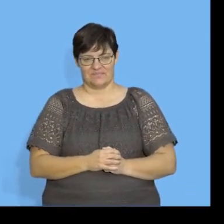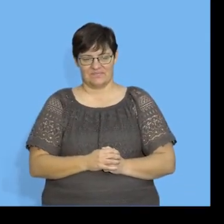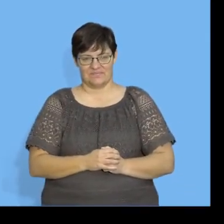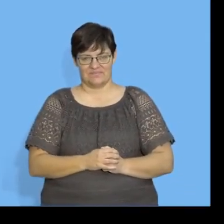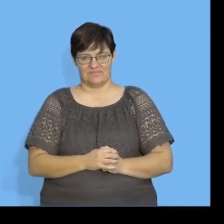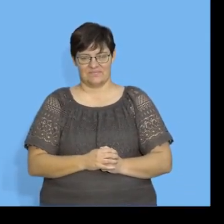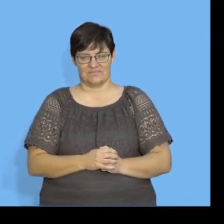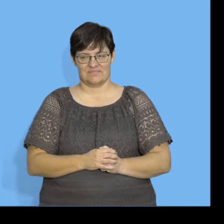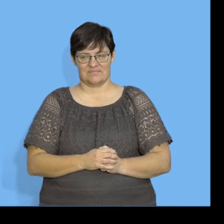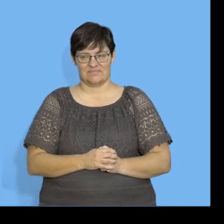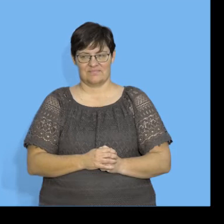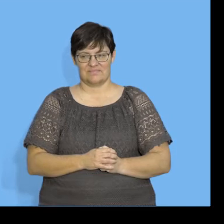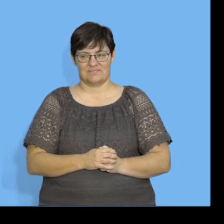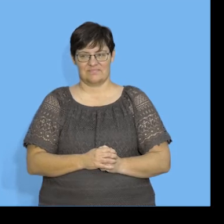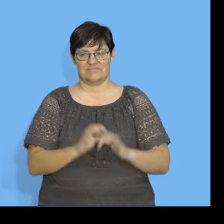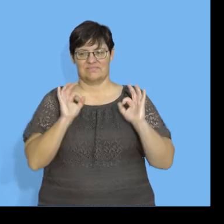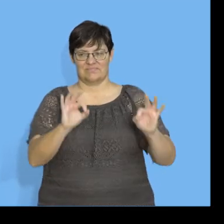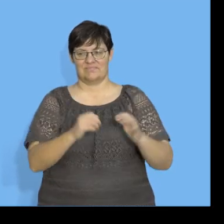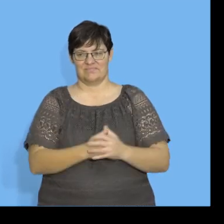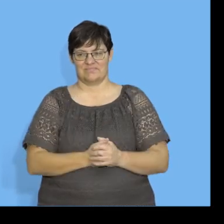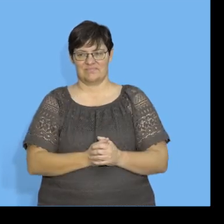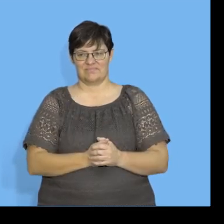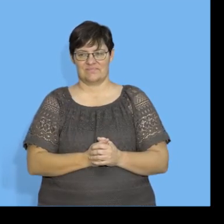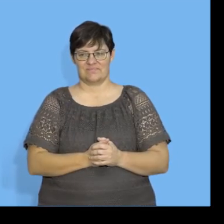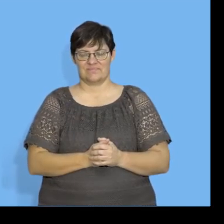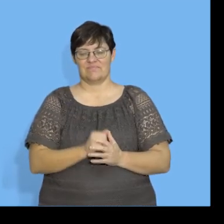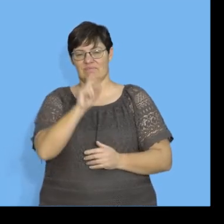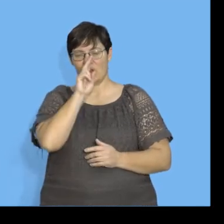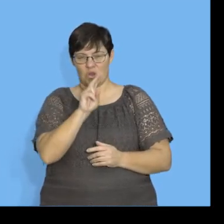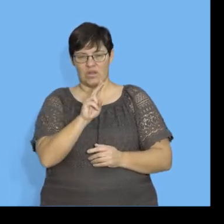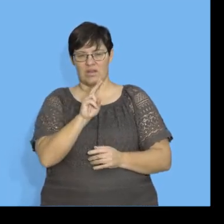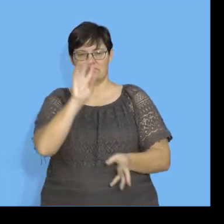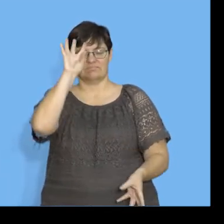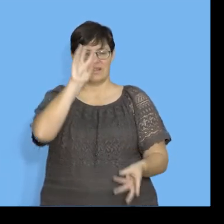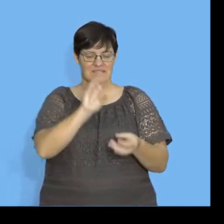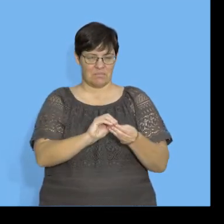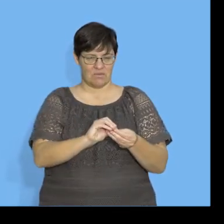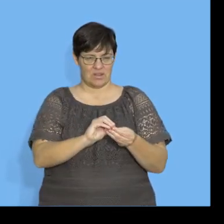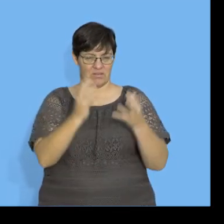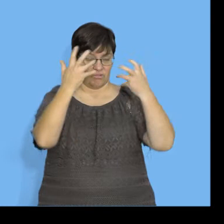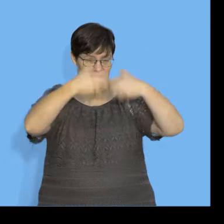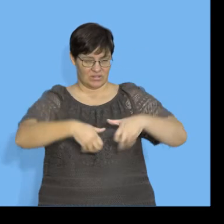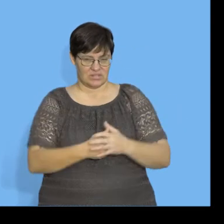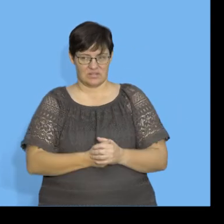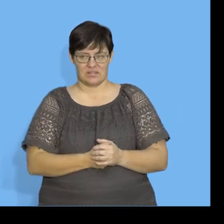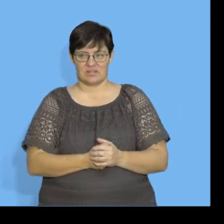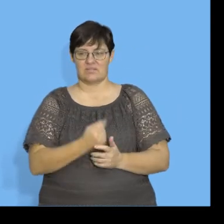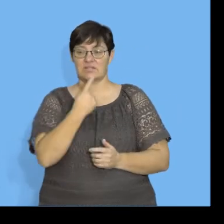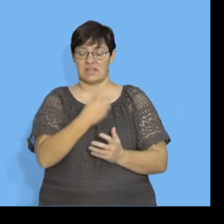x and y in this case. Fantastic. Now, let's look at our summary on correlation.